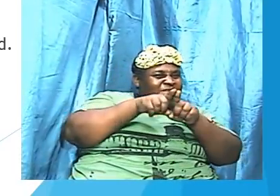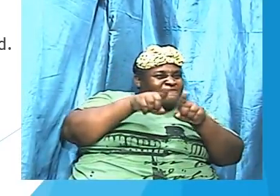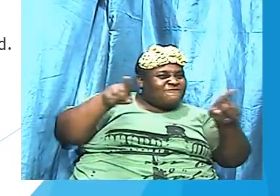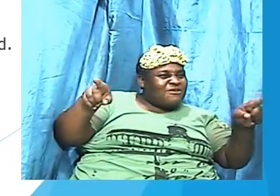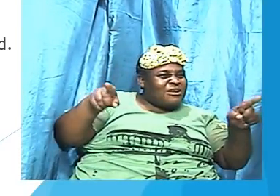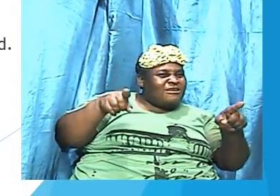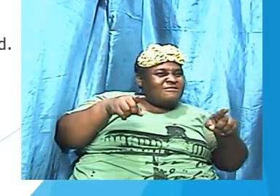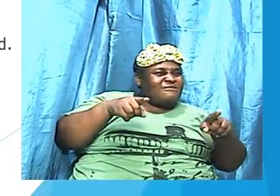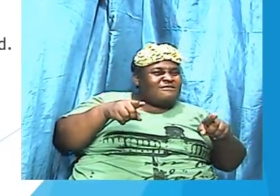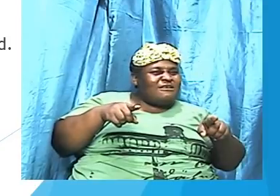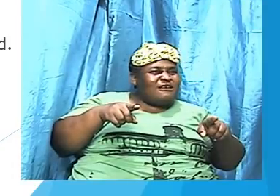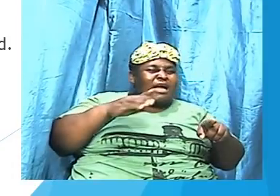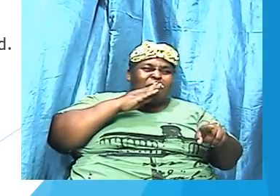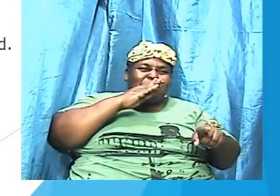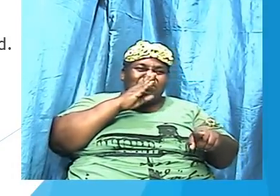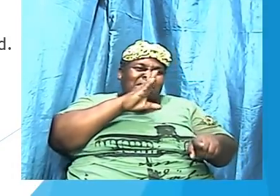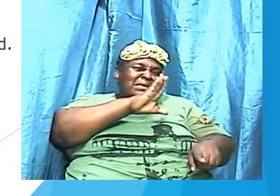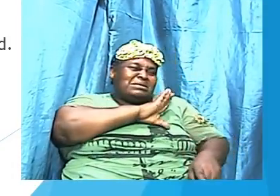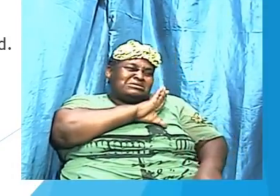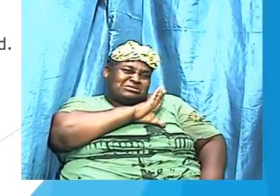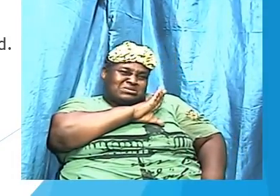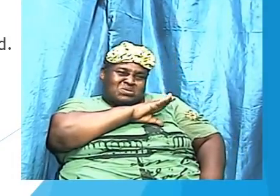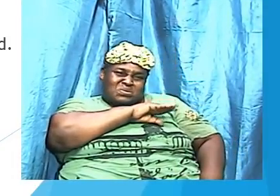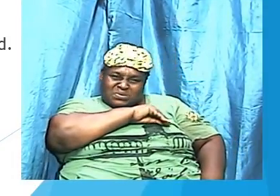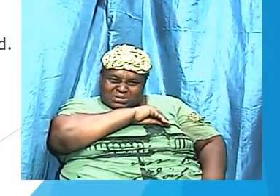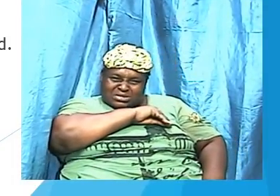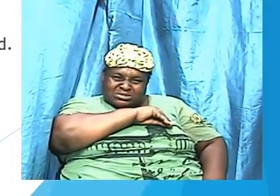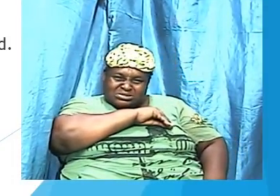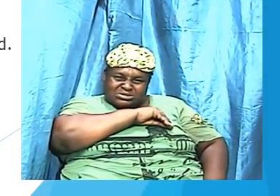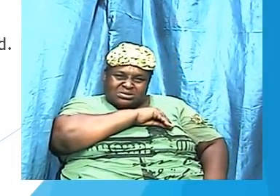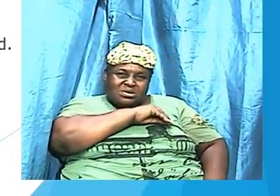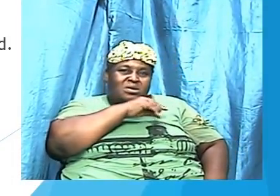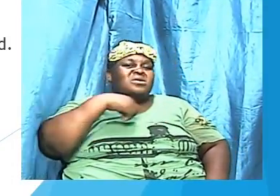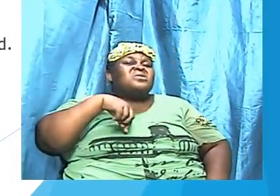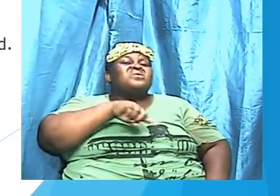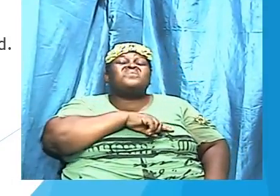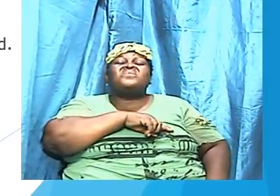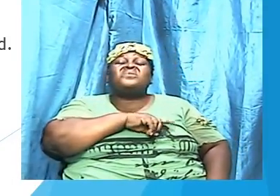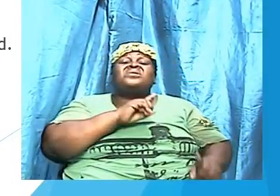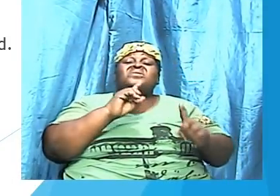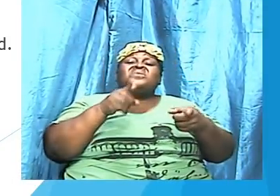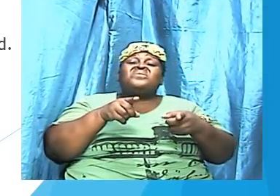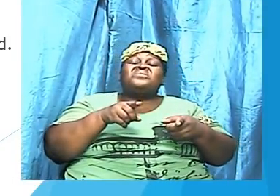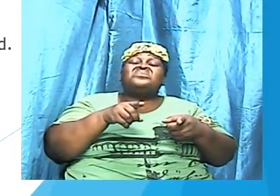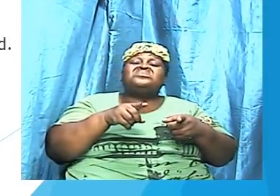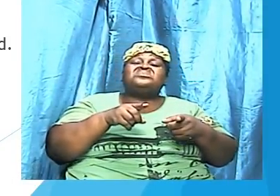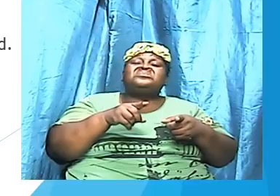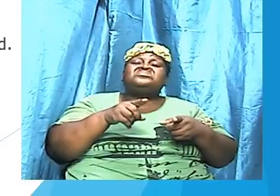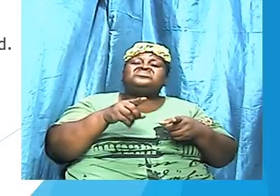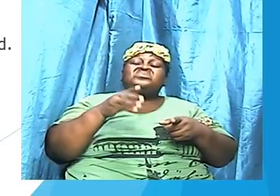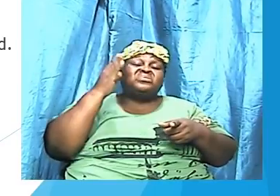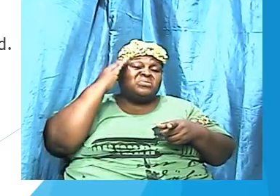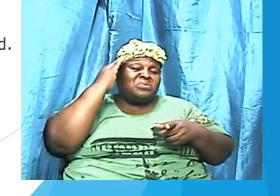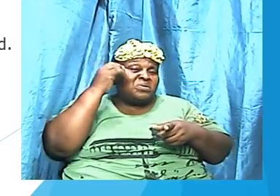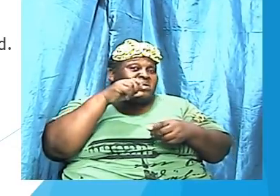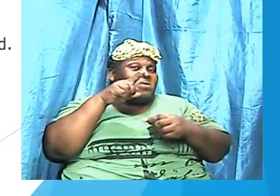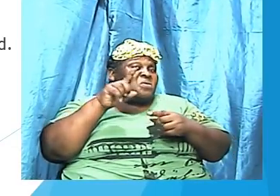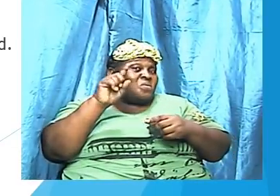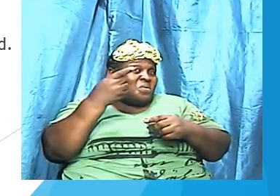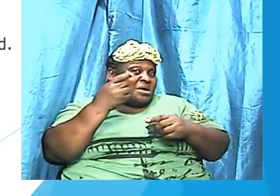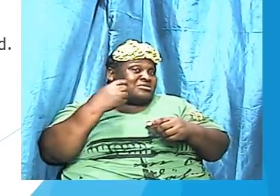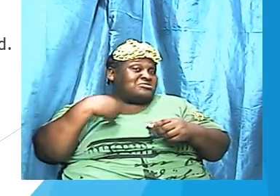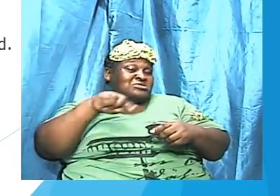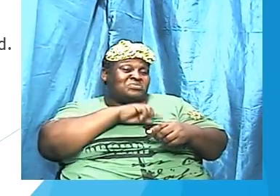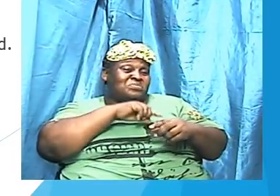discouraged. We are going to find that once we have word inside of us,